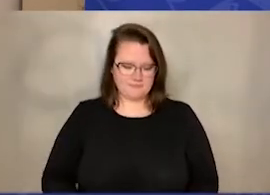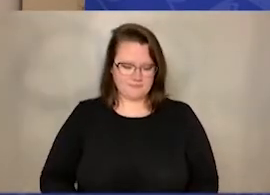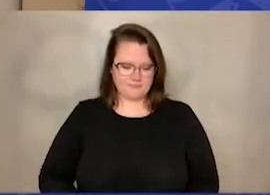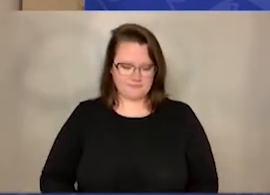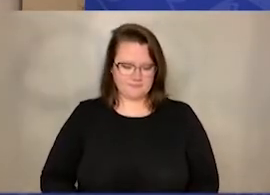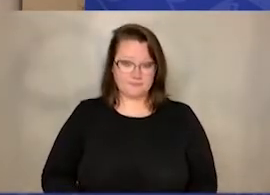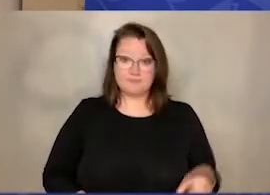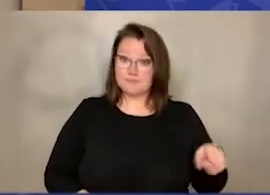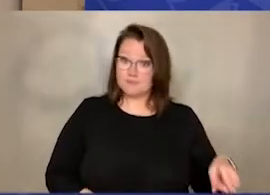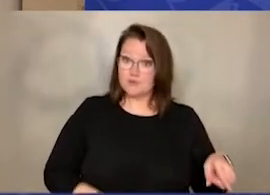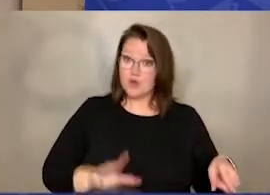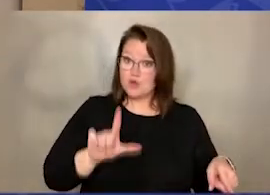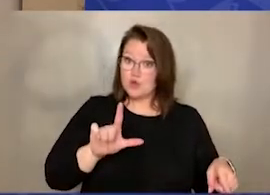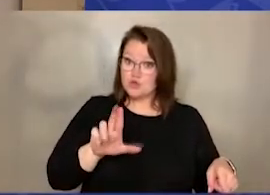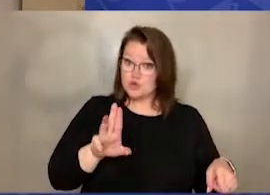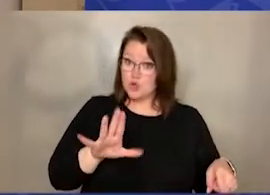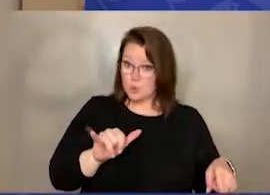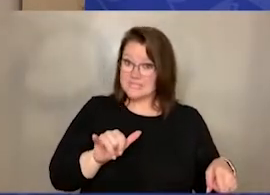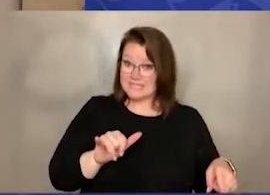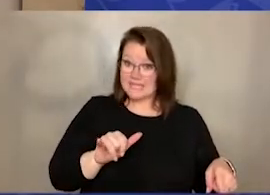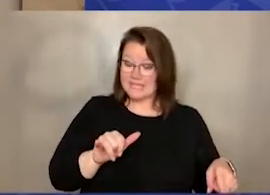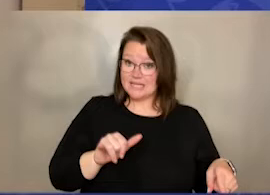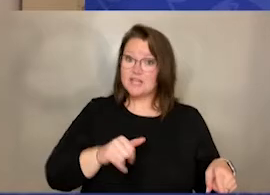Lucy the guinea pig makes noise.